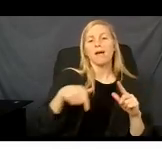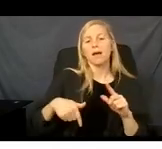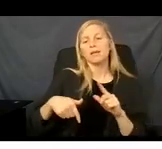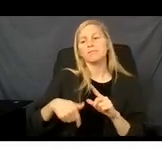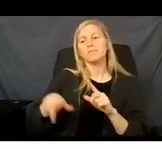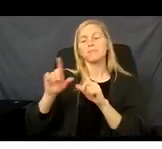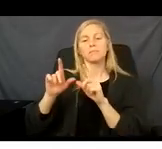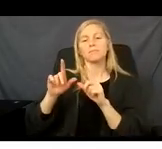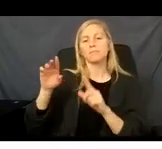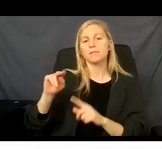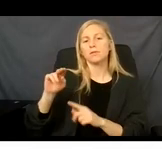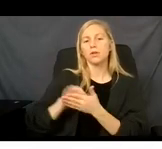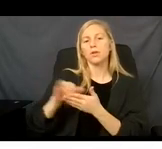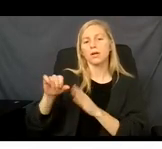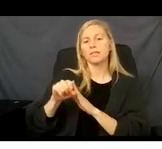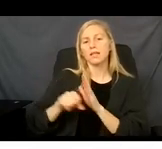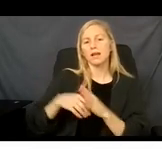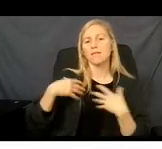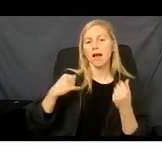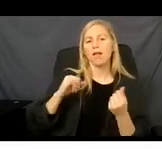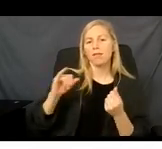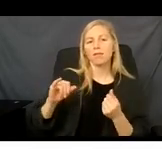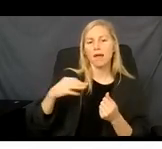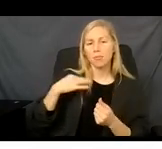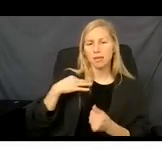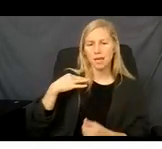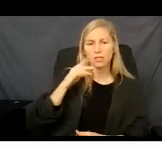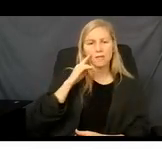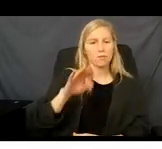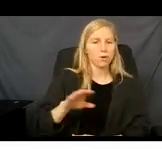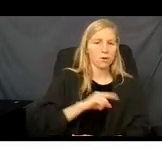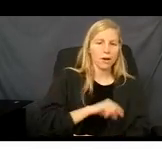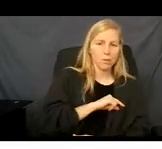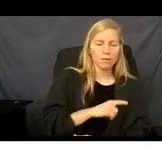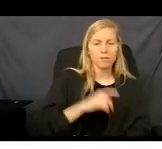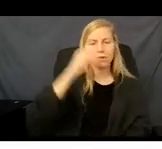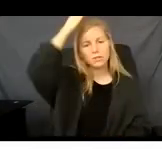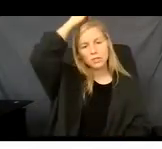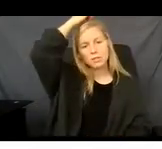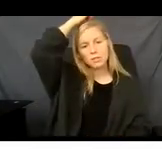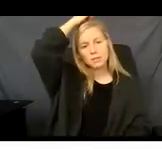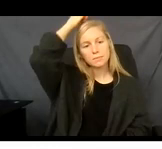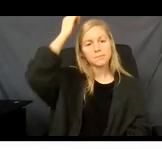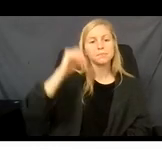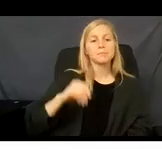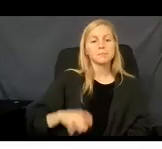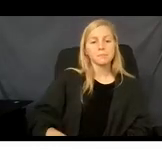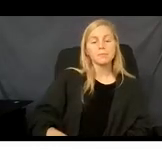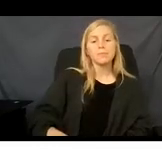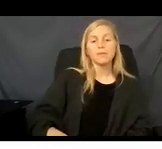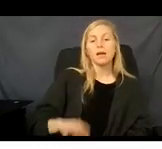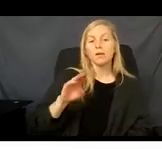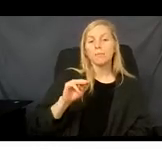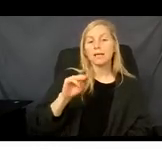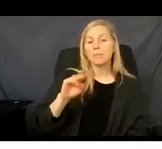application for eligibility. So you will see that at that time, their Medicaid managed care plan with